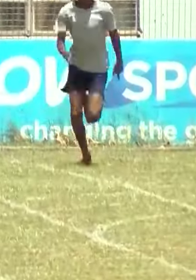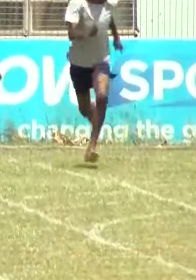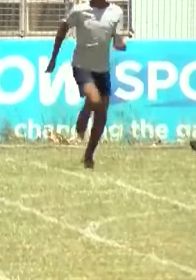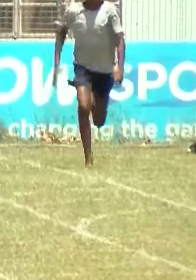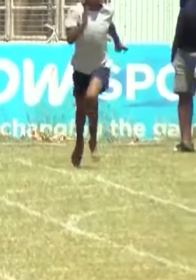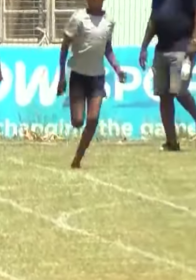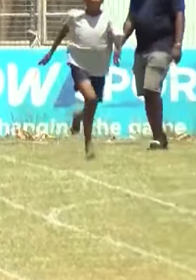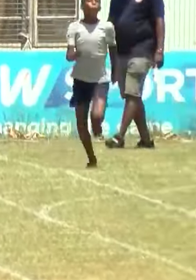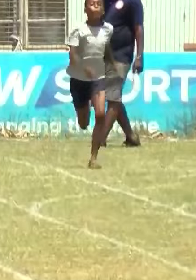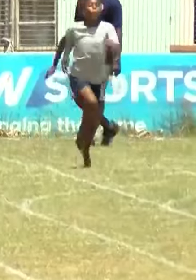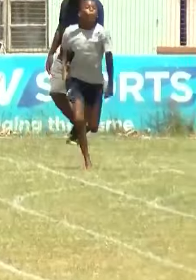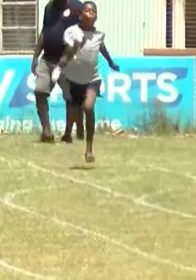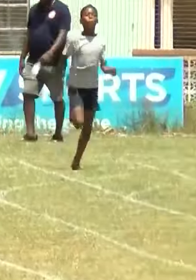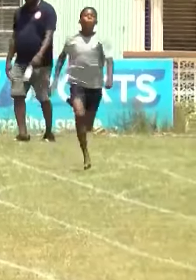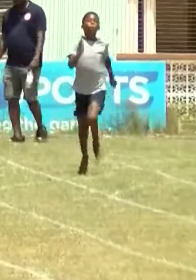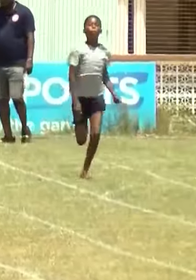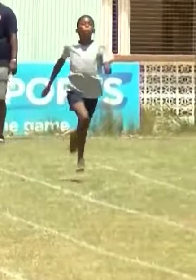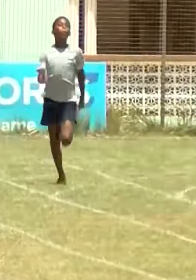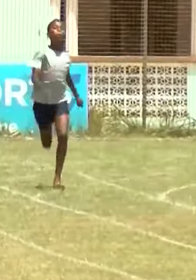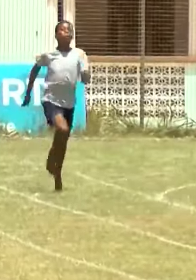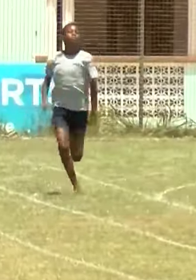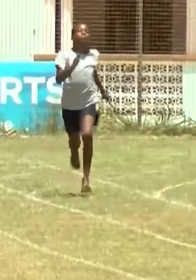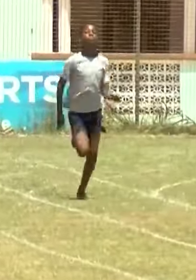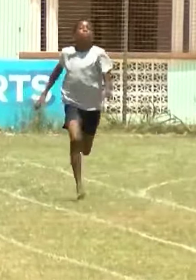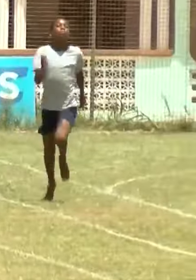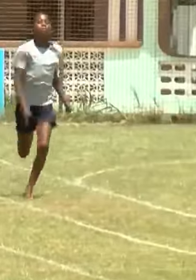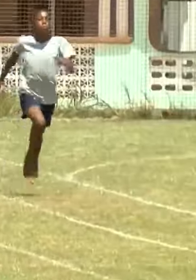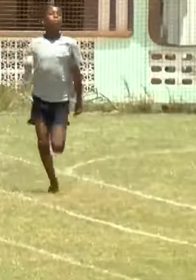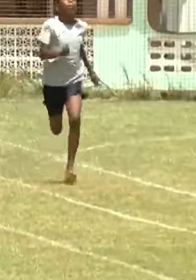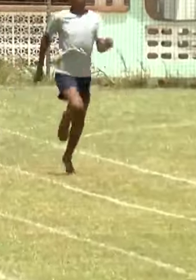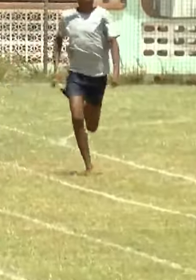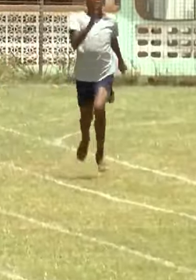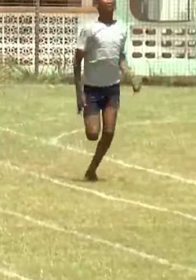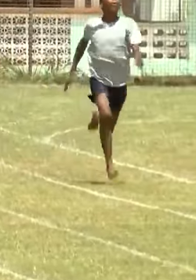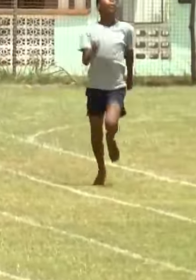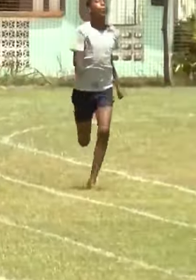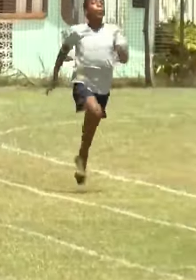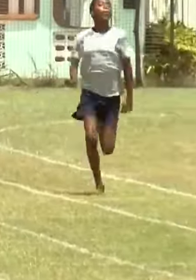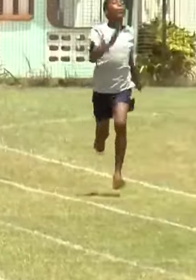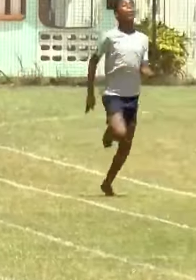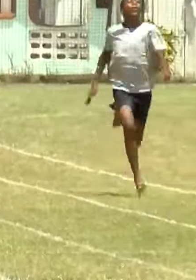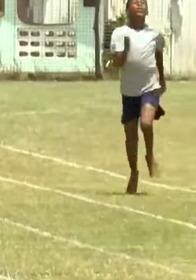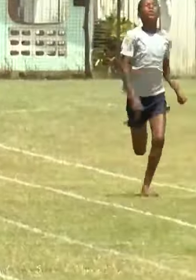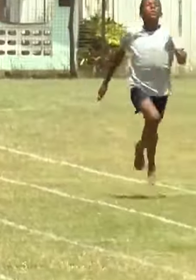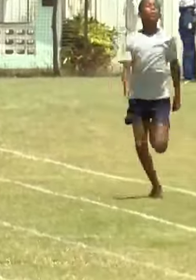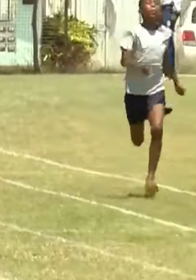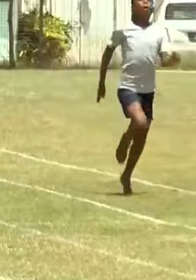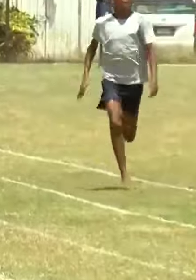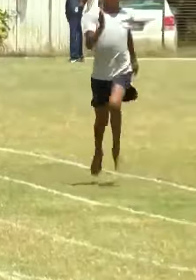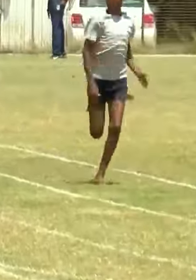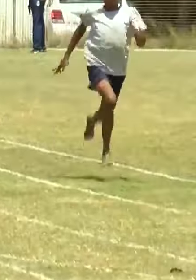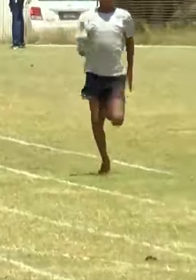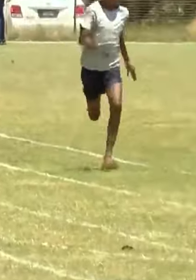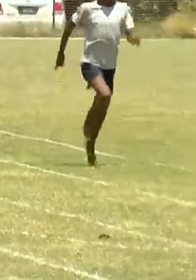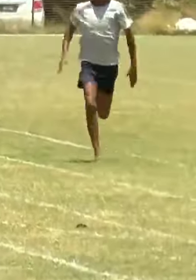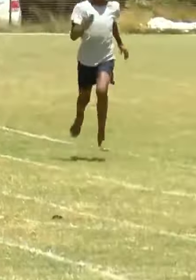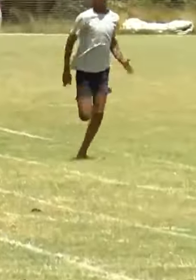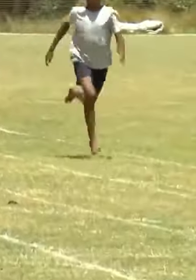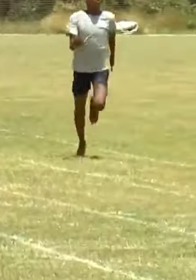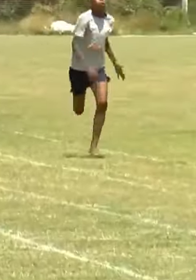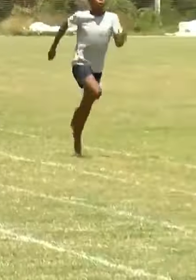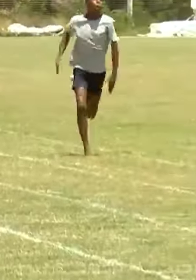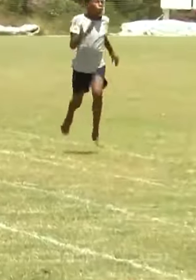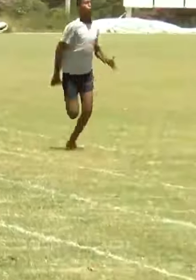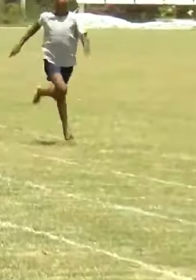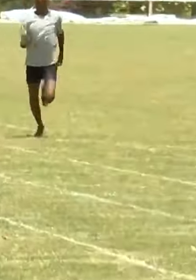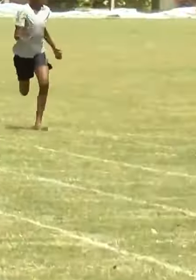under-13 boys. 100 metres, it's the big event. Anyone's race after 50 metres, but these three competitors took